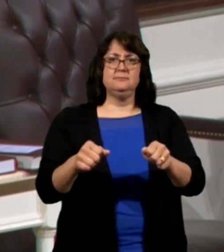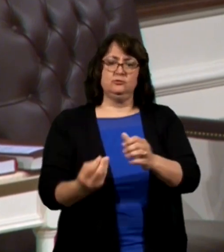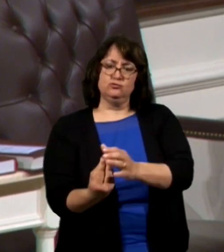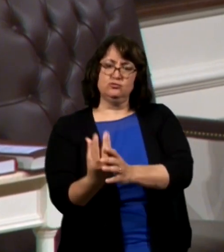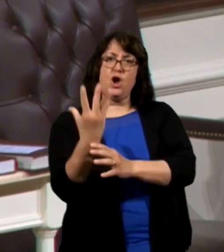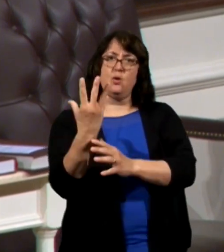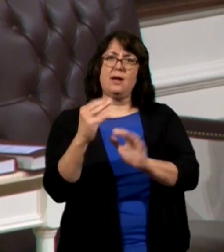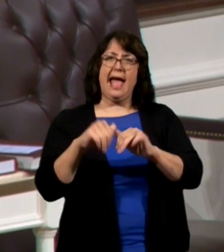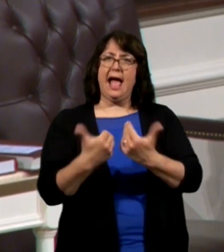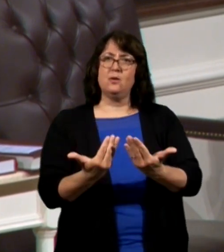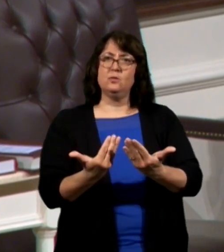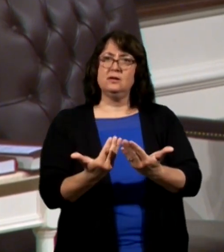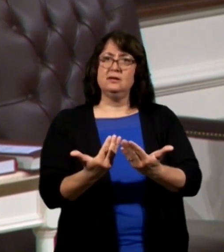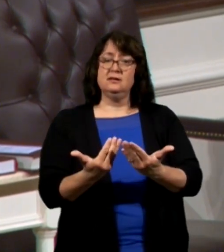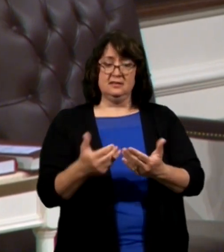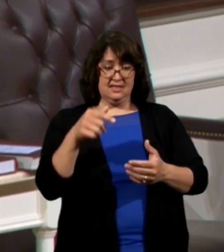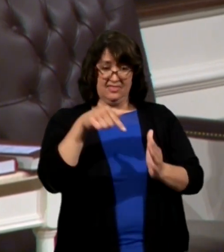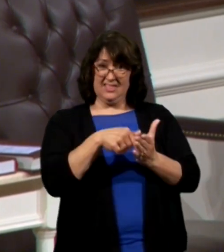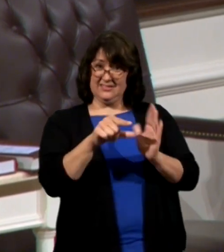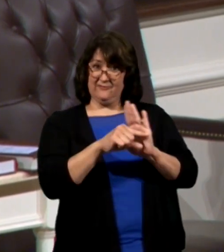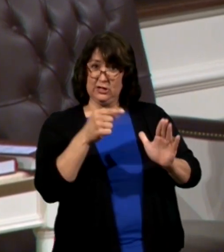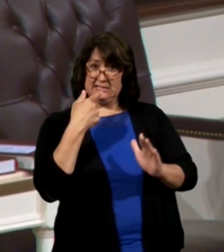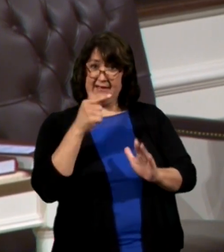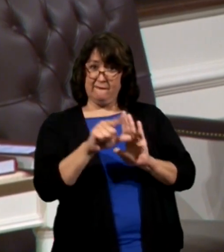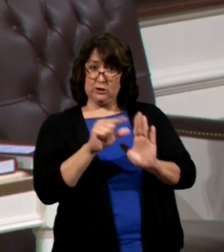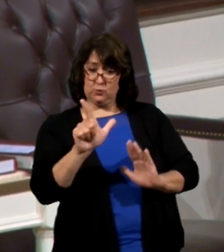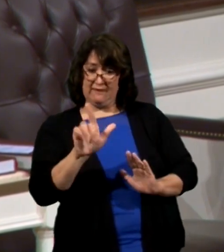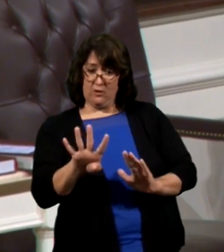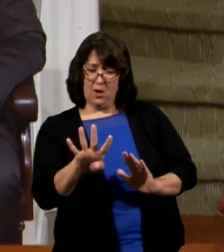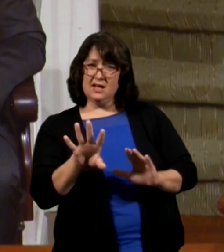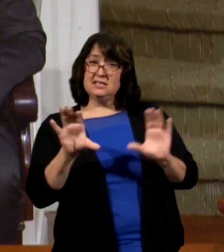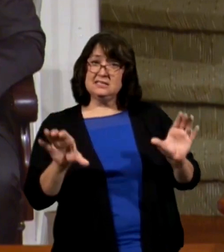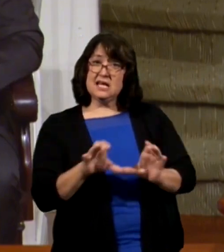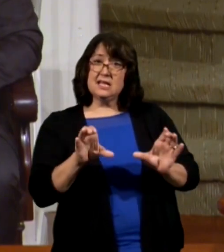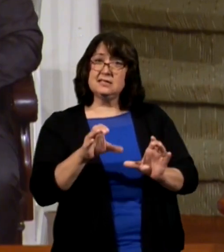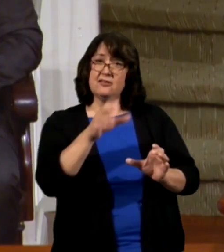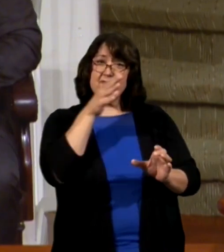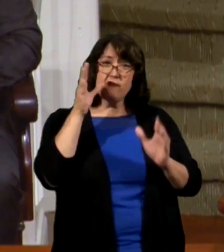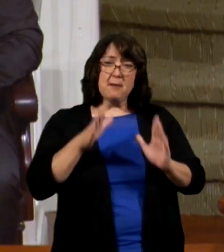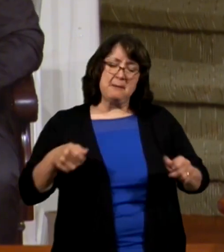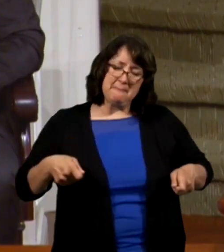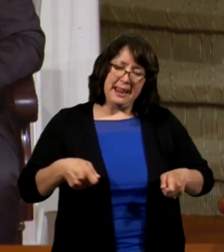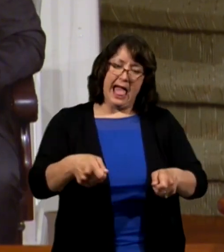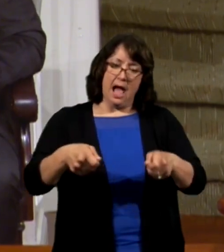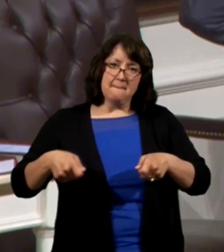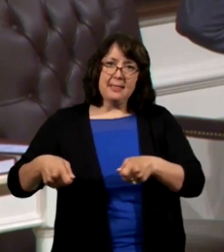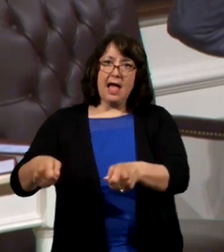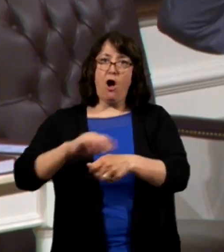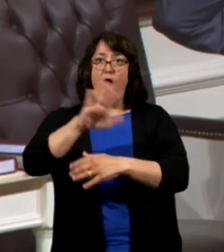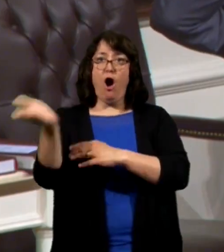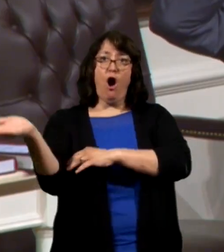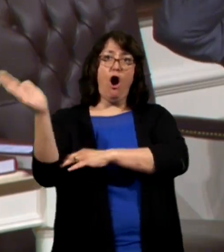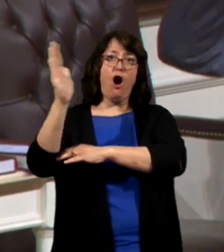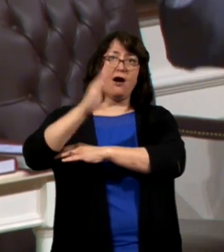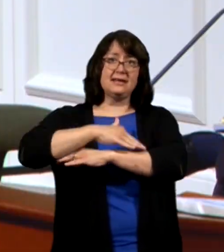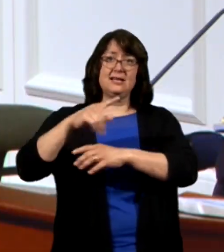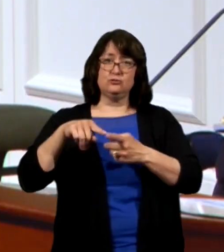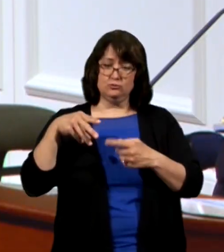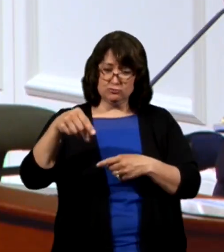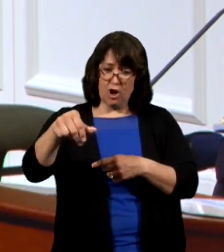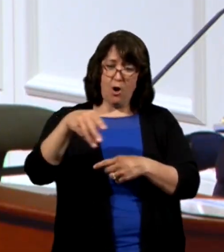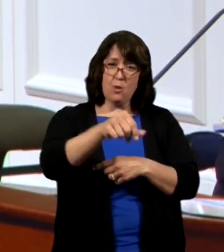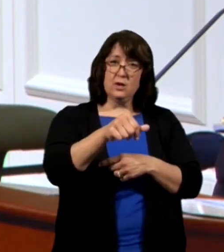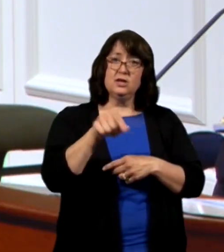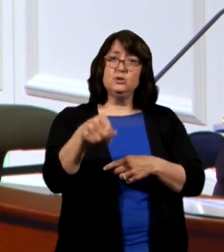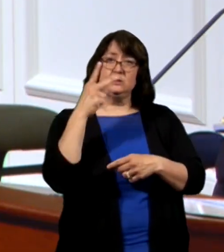So here it says doth the plowman verse 24 plow all day to sow. Notice it's kind of like you've got the end